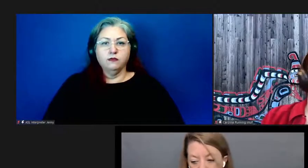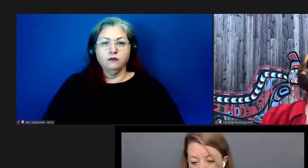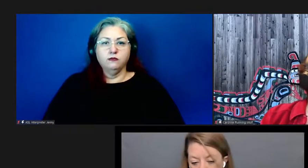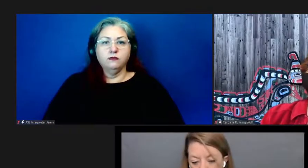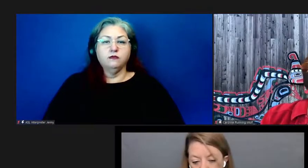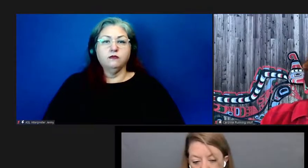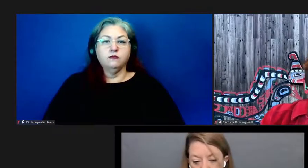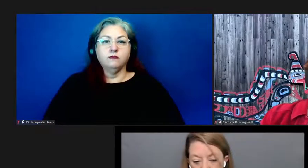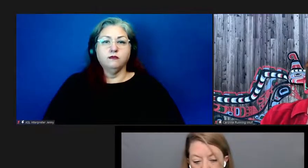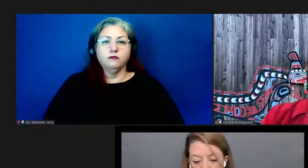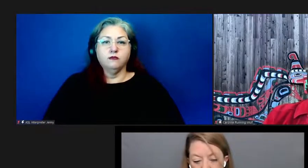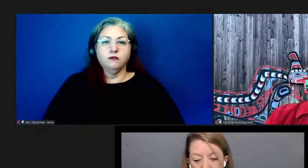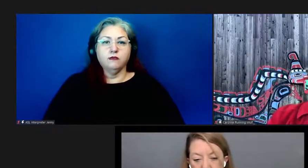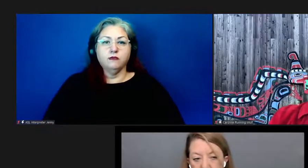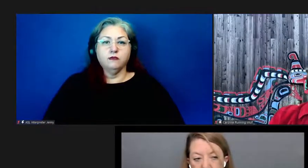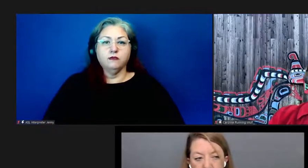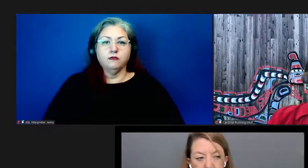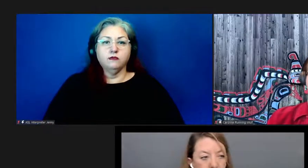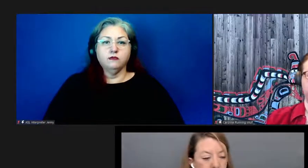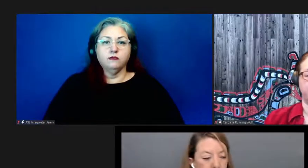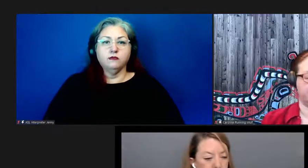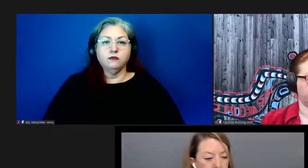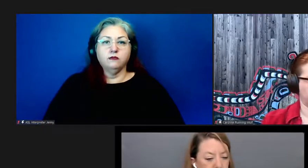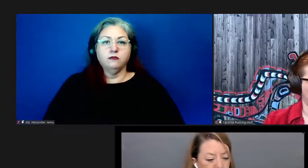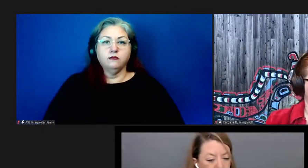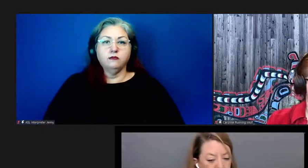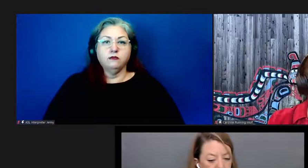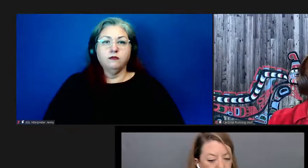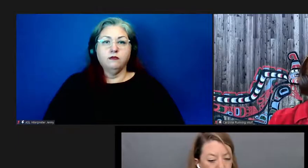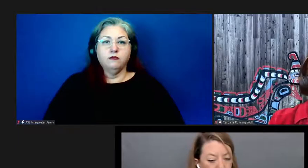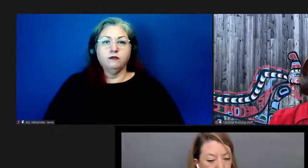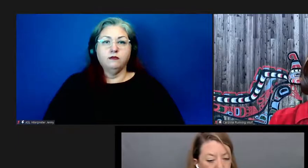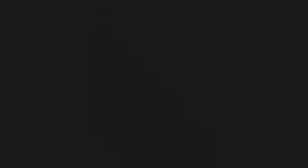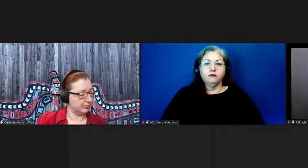Thank you. Thank you very much.